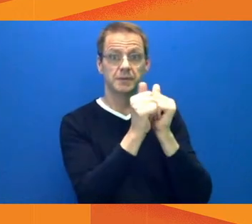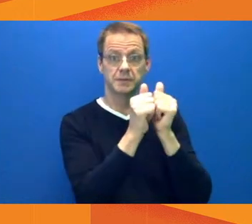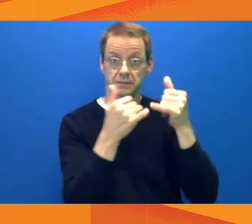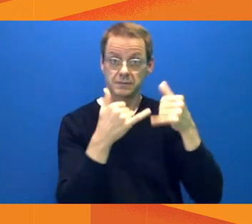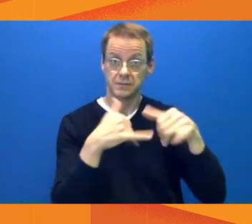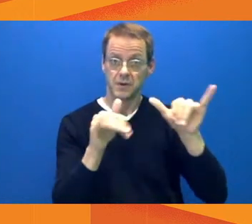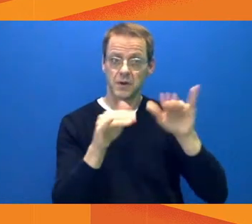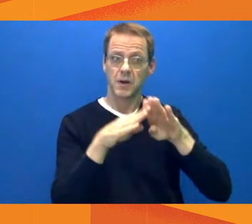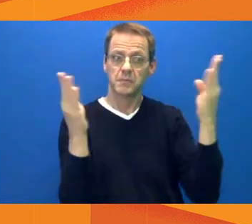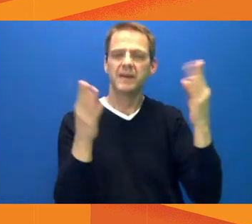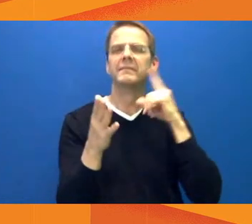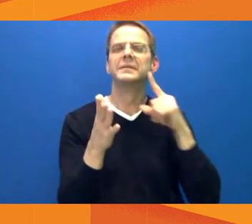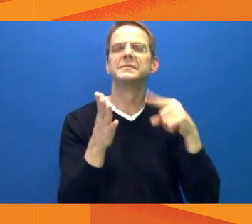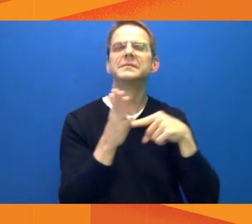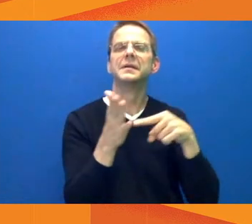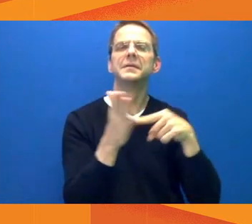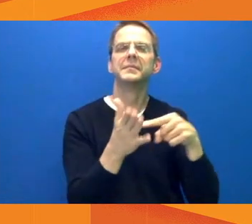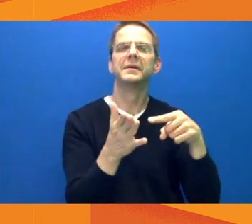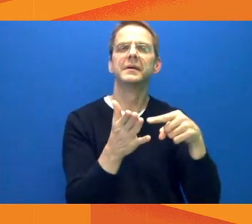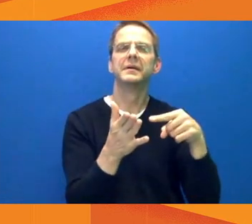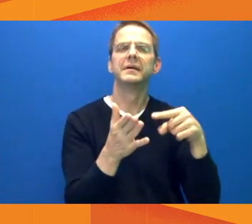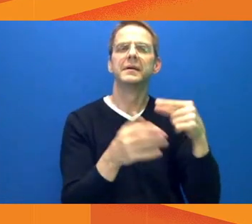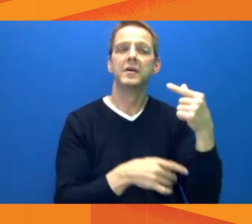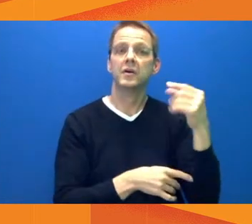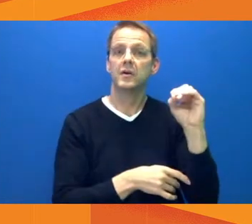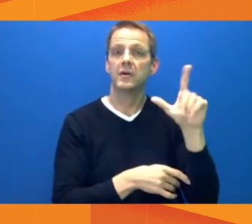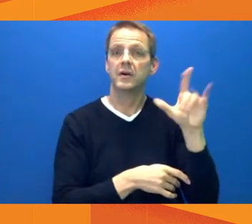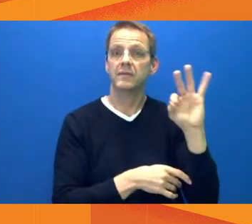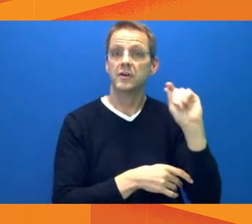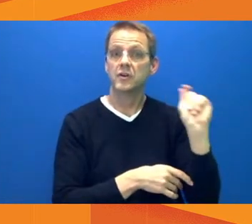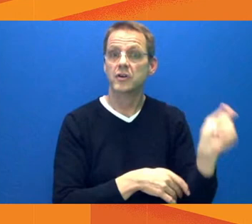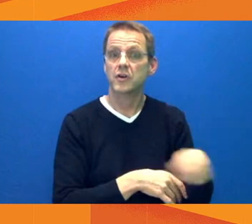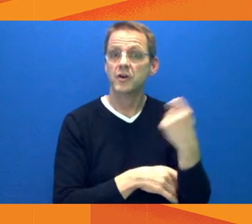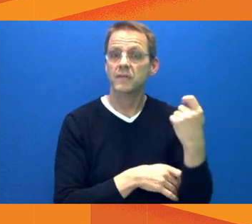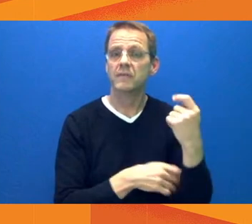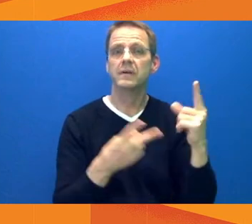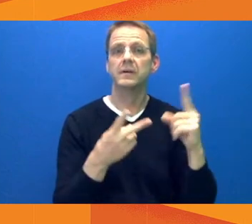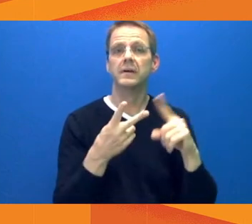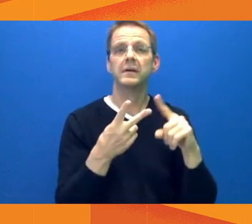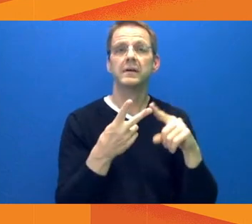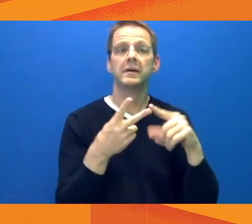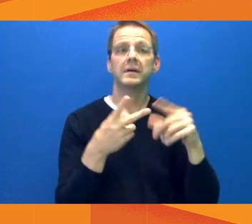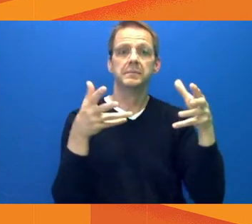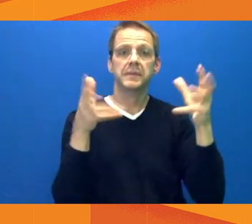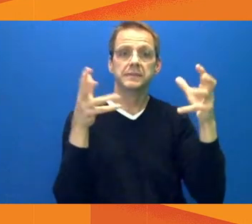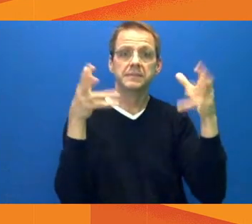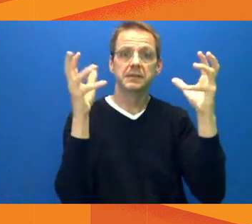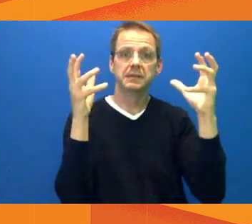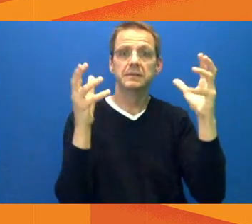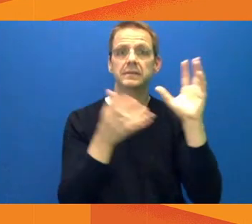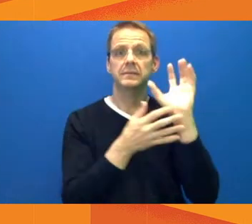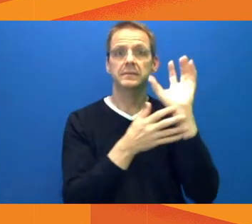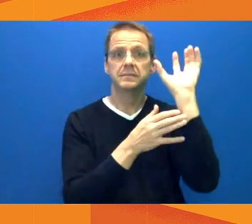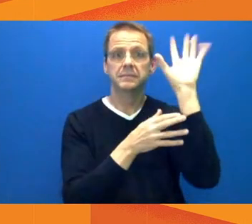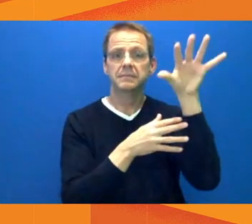proof or ID from residents to prove that they're in the same family? Thank you for the question, Dustin. It's